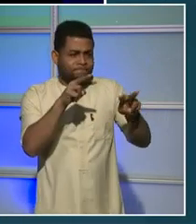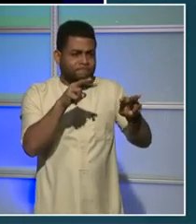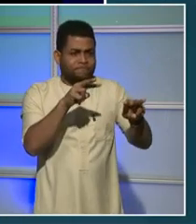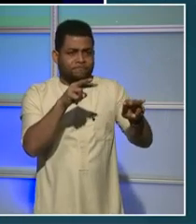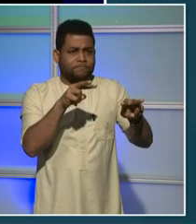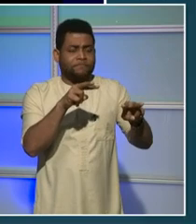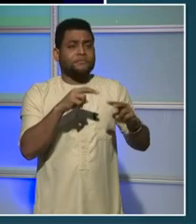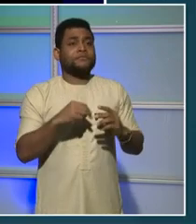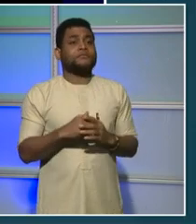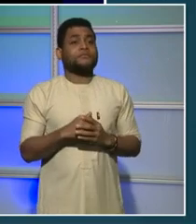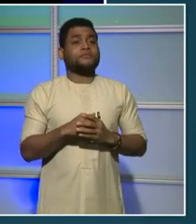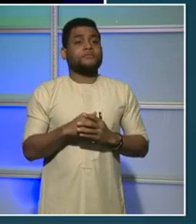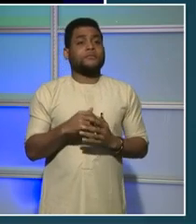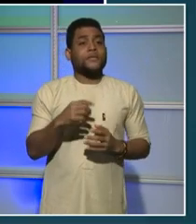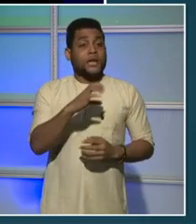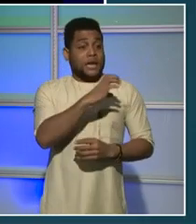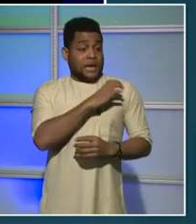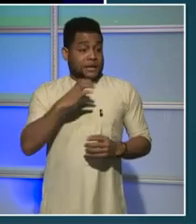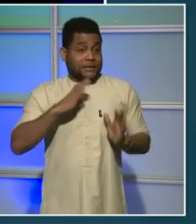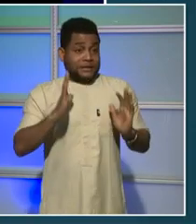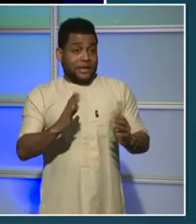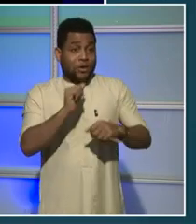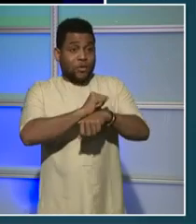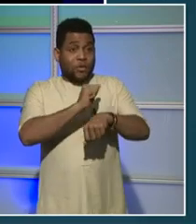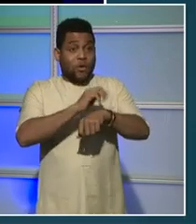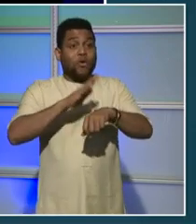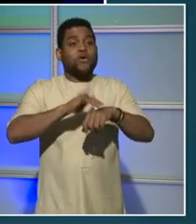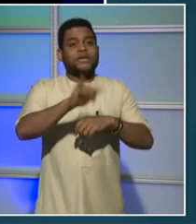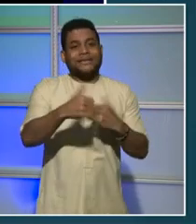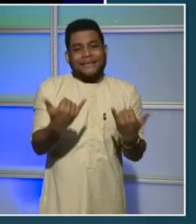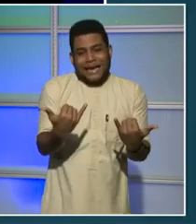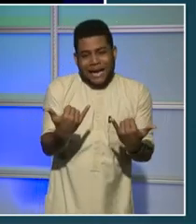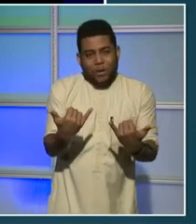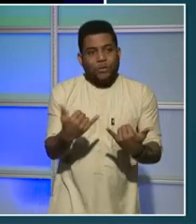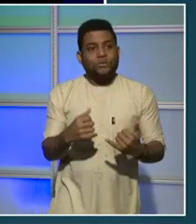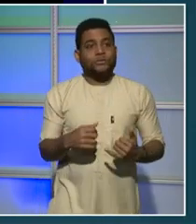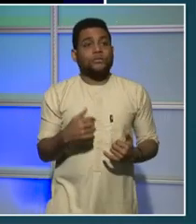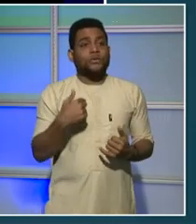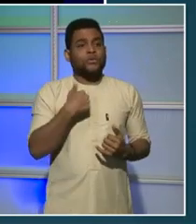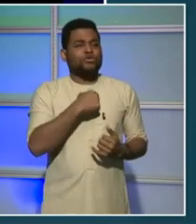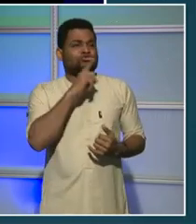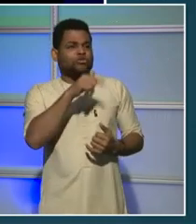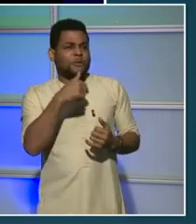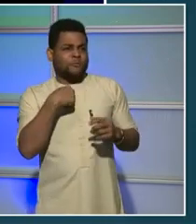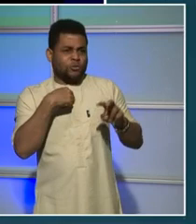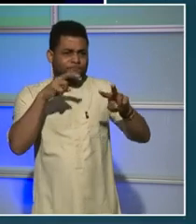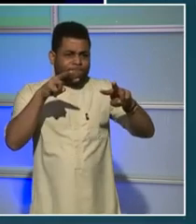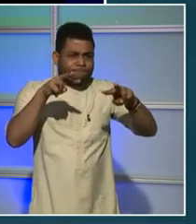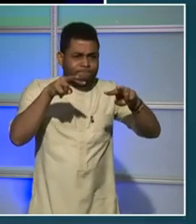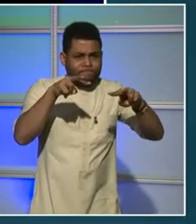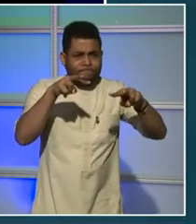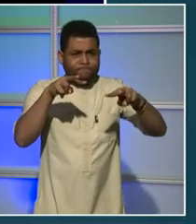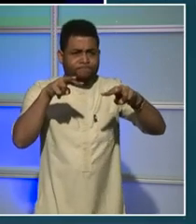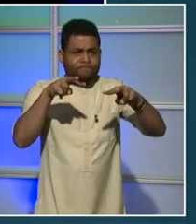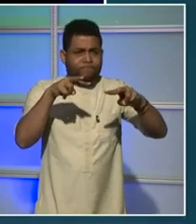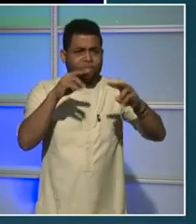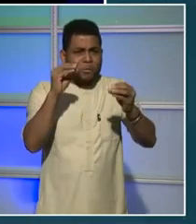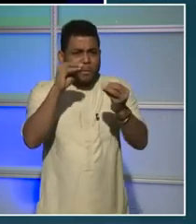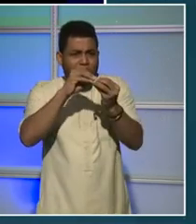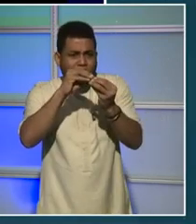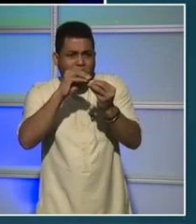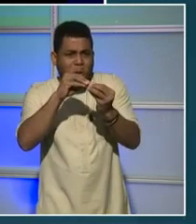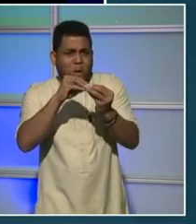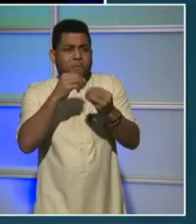is working on that, it is important that we all pay close attention and to make the community's